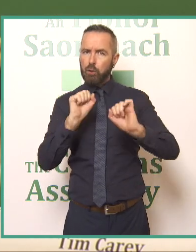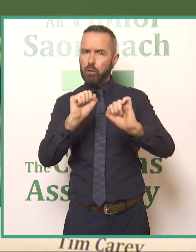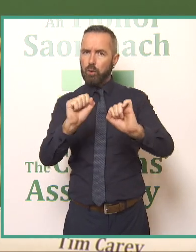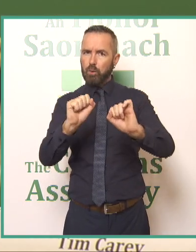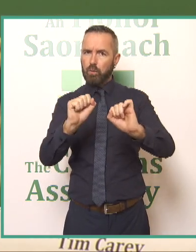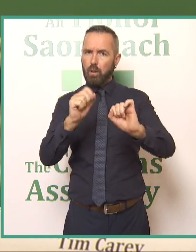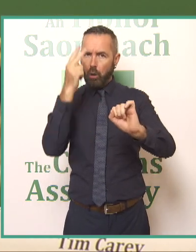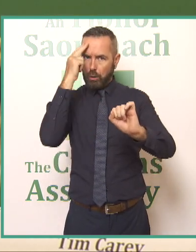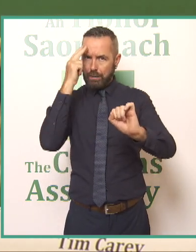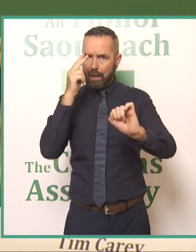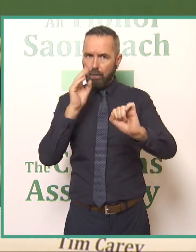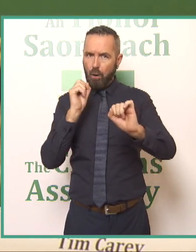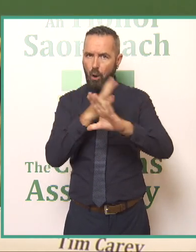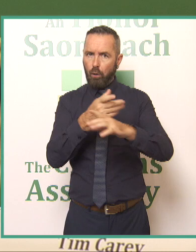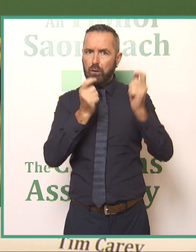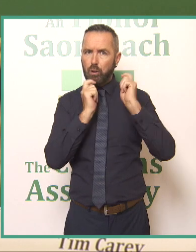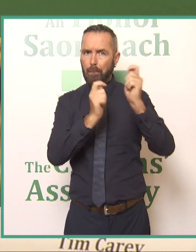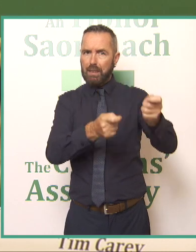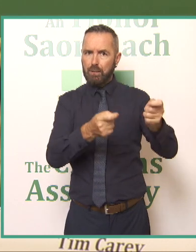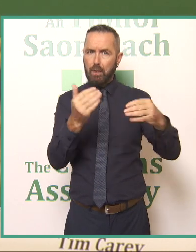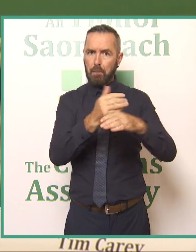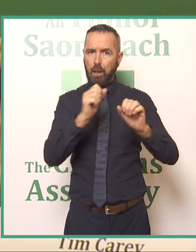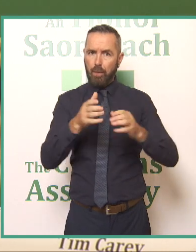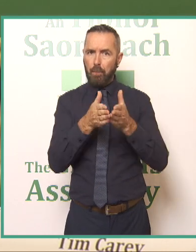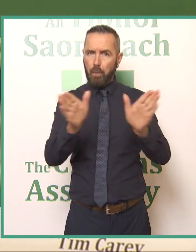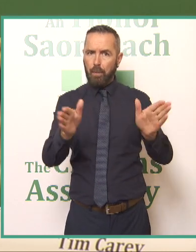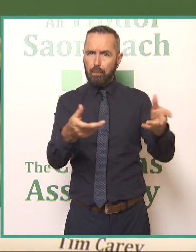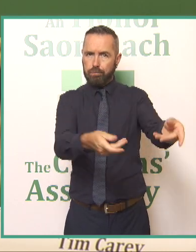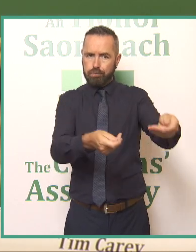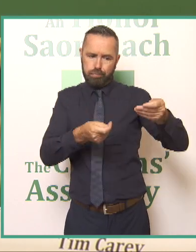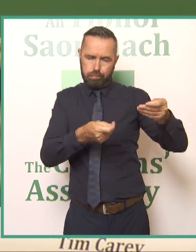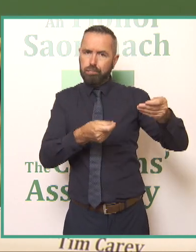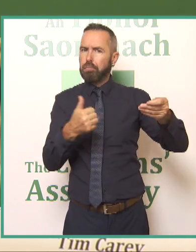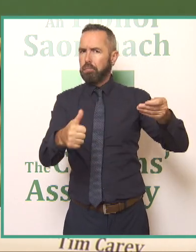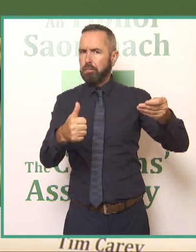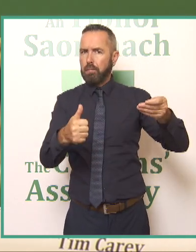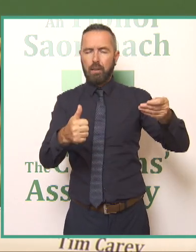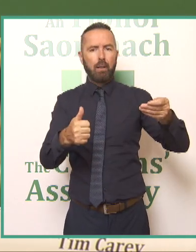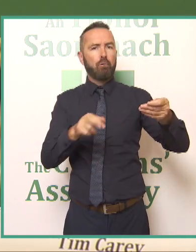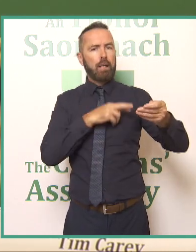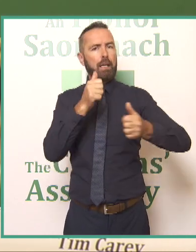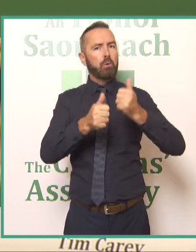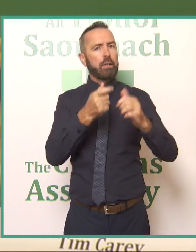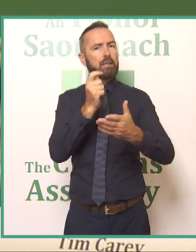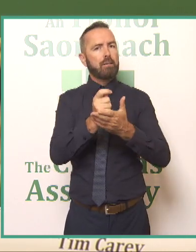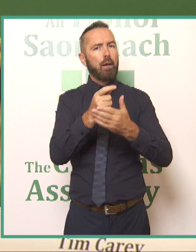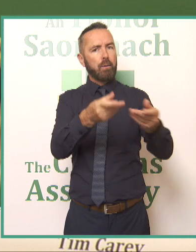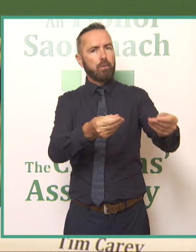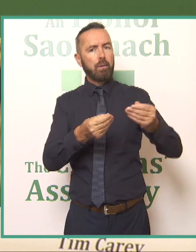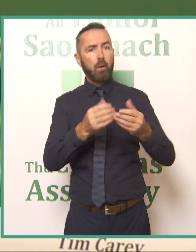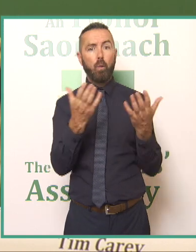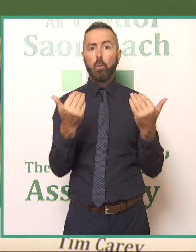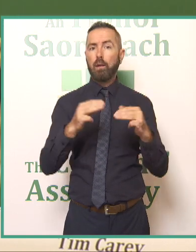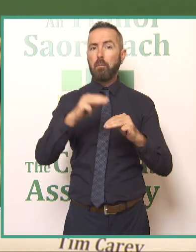understand the submissions are getting read we appreciate the time that you're that you've given to the submissions but also we're welcoming more submissions